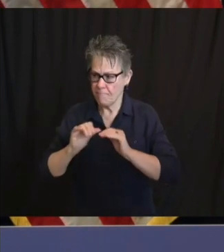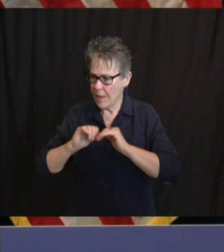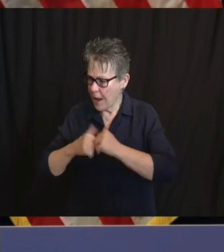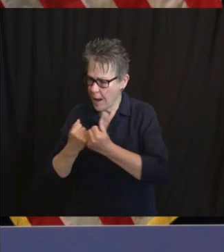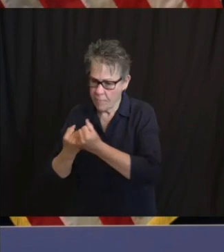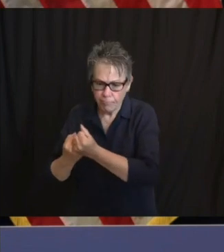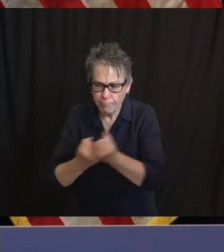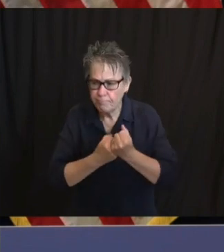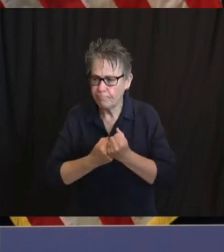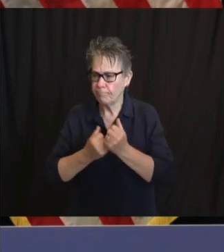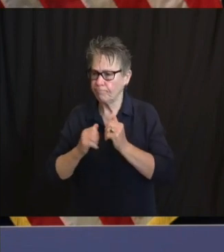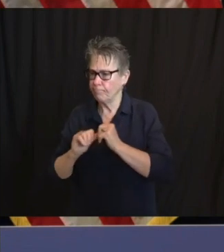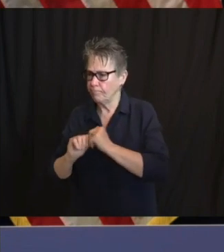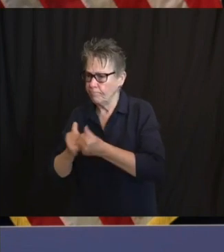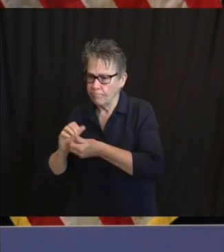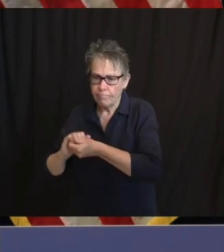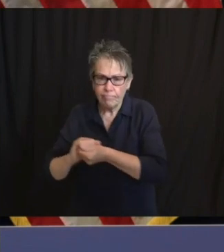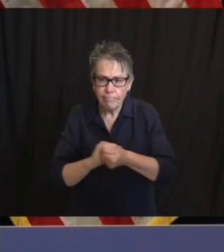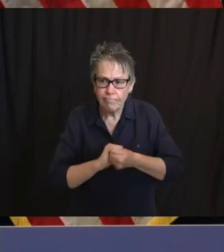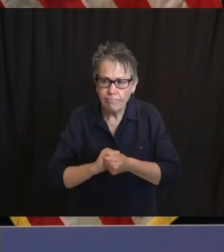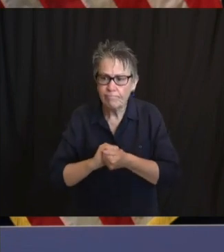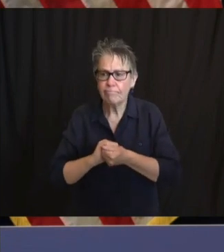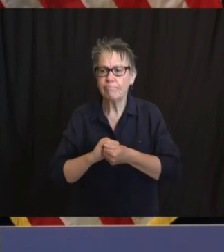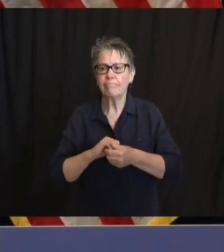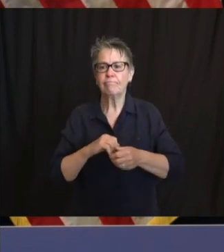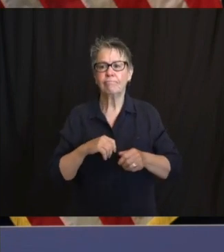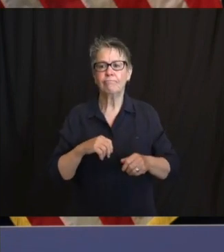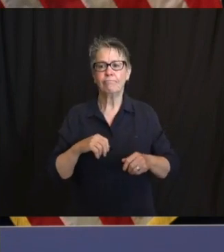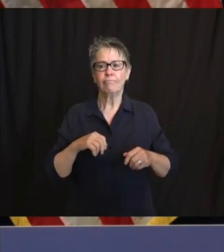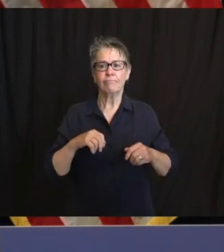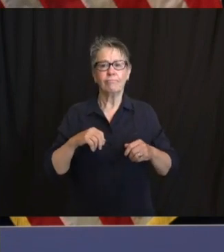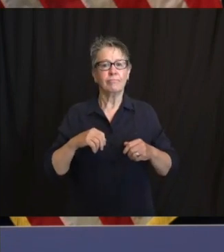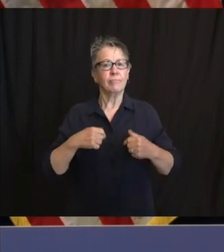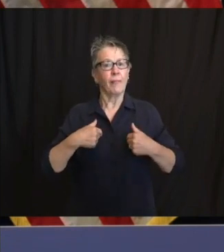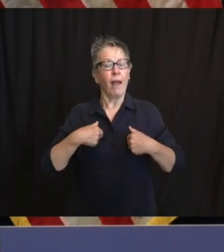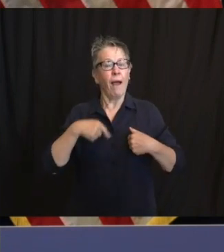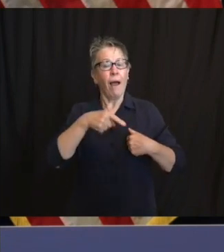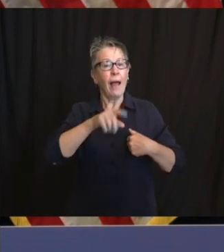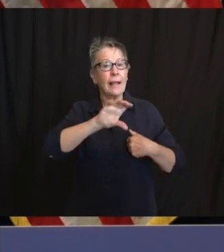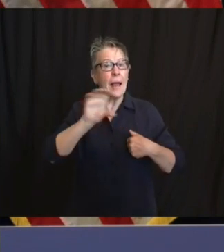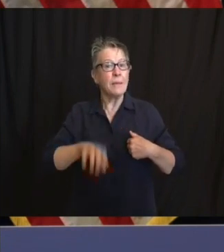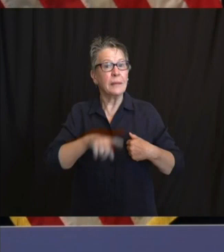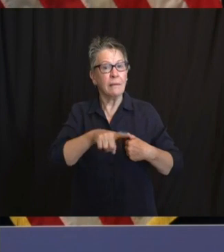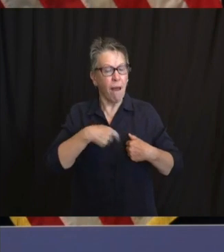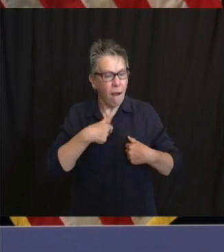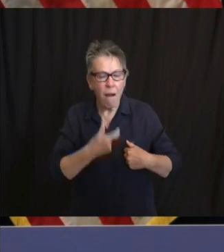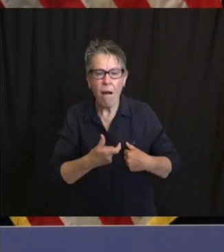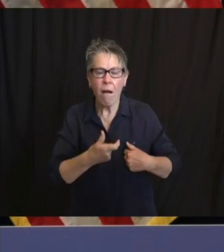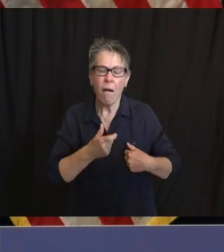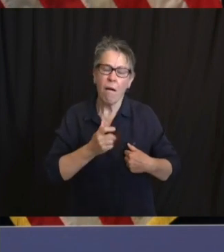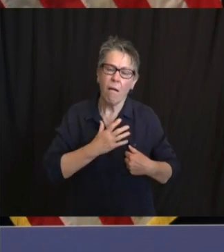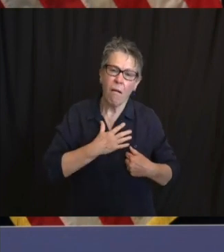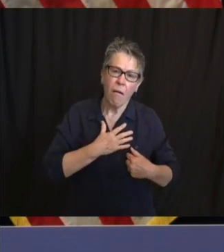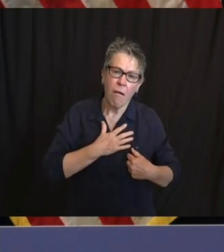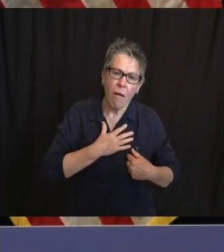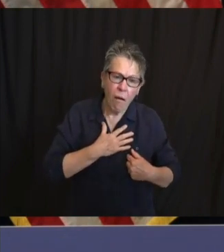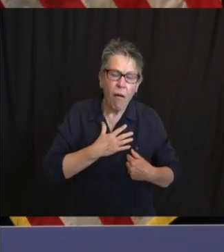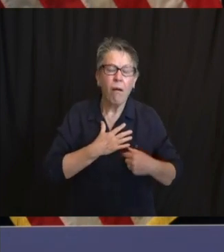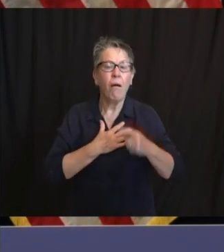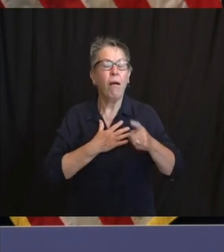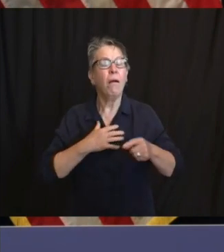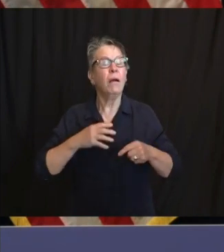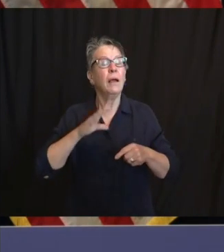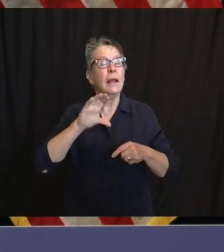pride to see the chief of police in Camden march in lockstep with residents on Saturday and to help them hold their banner.